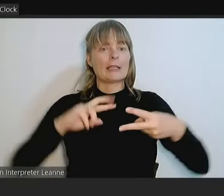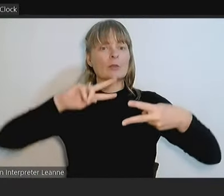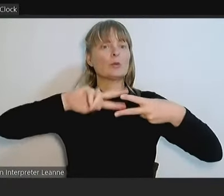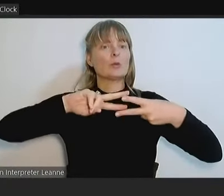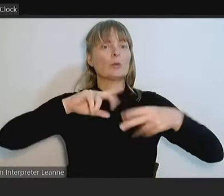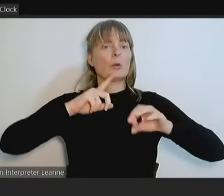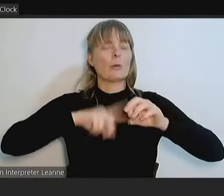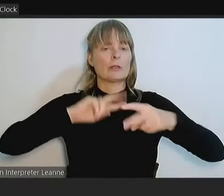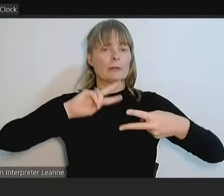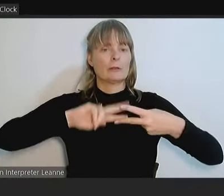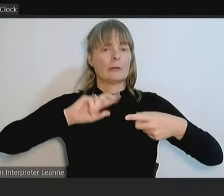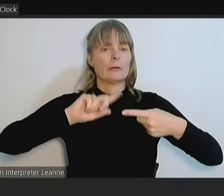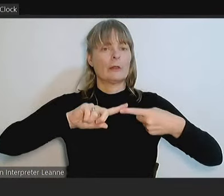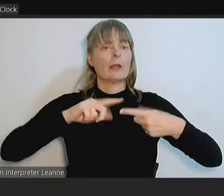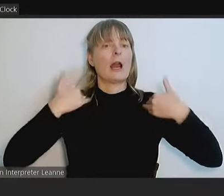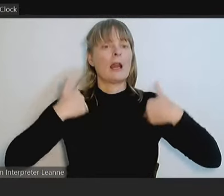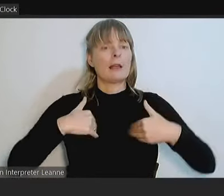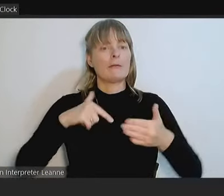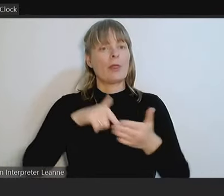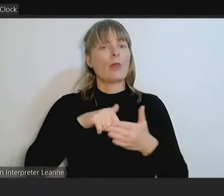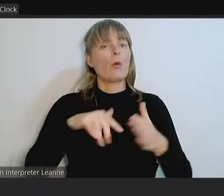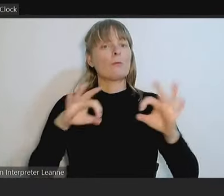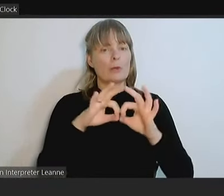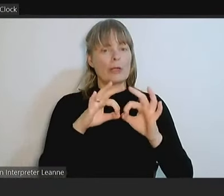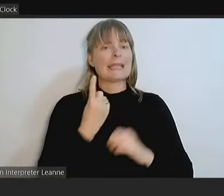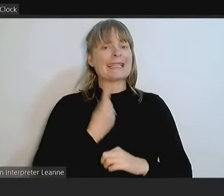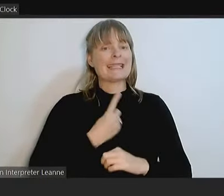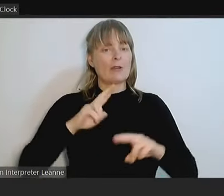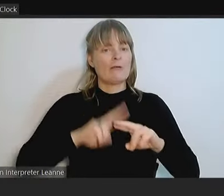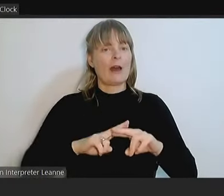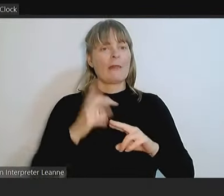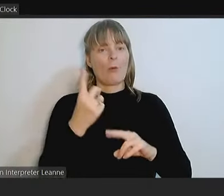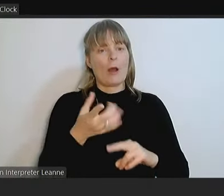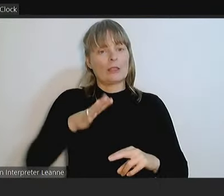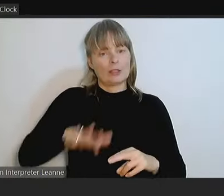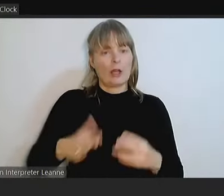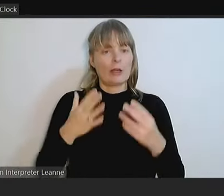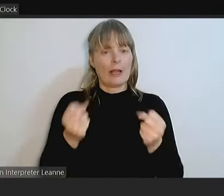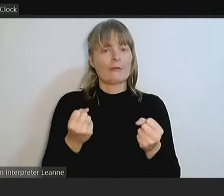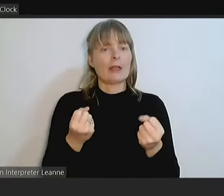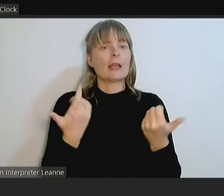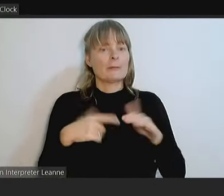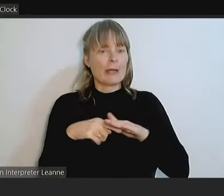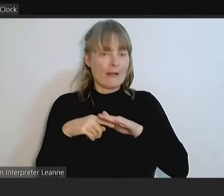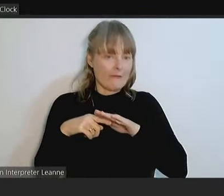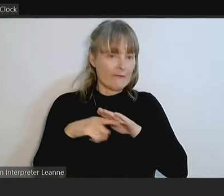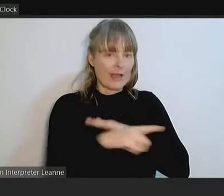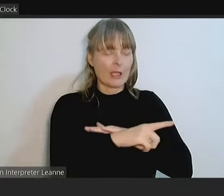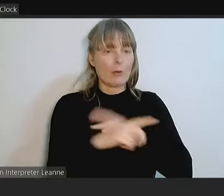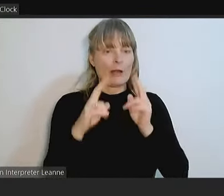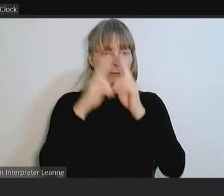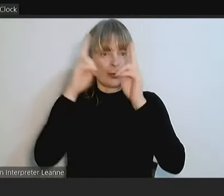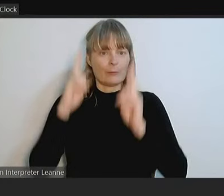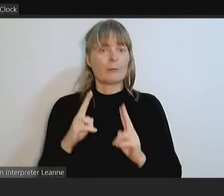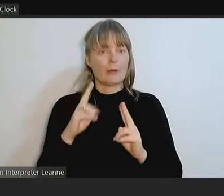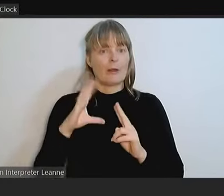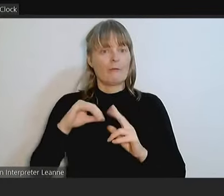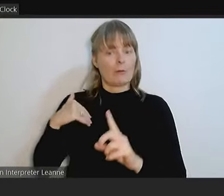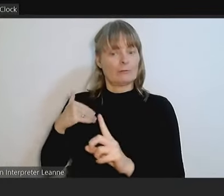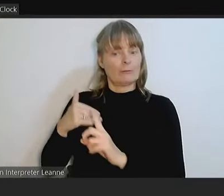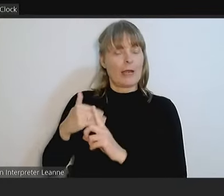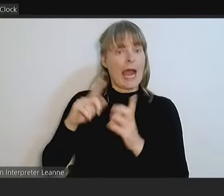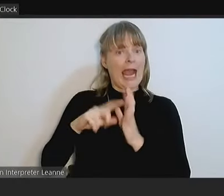is a Thornbury resident, a single father with one child who has been evacuated from the property since April 19th.